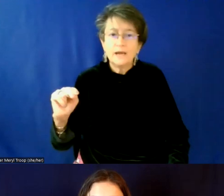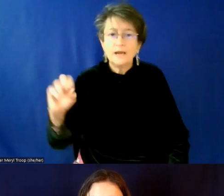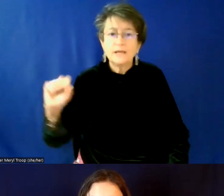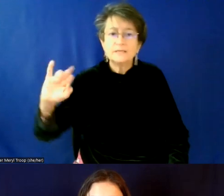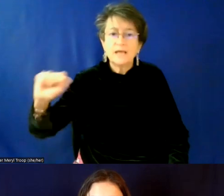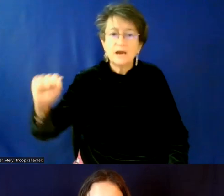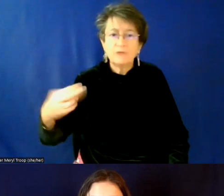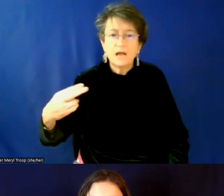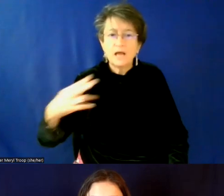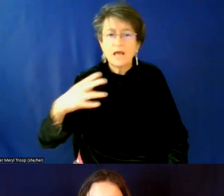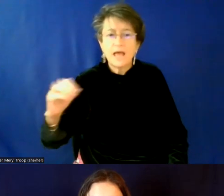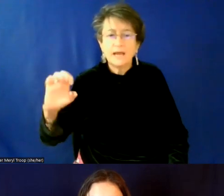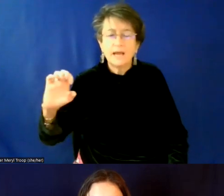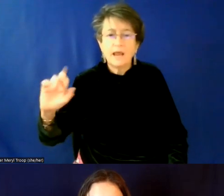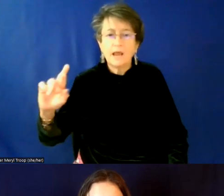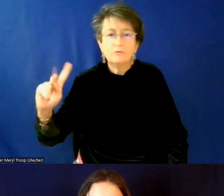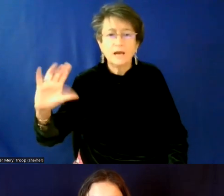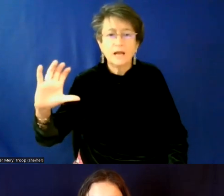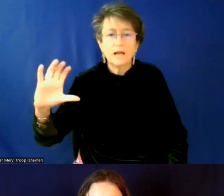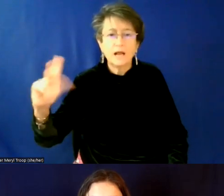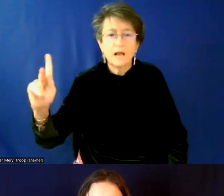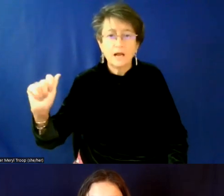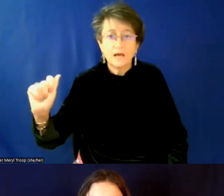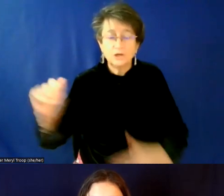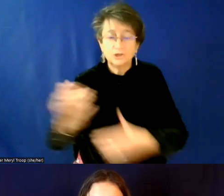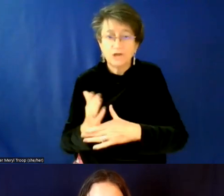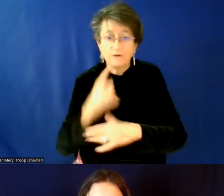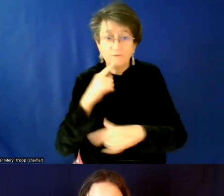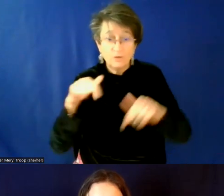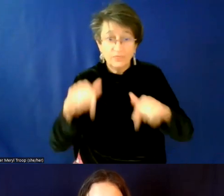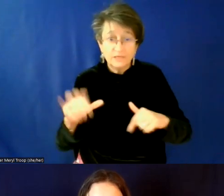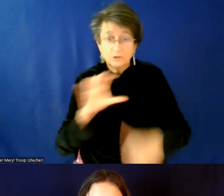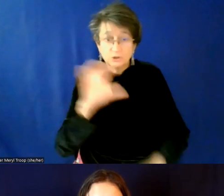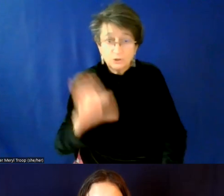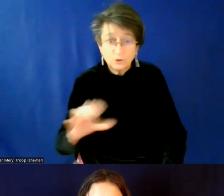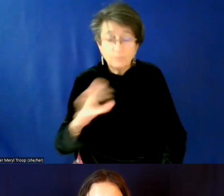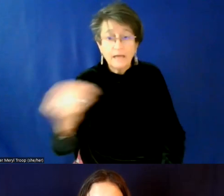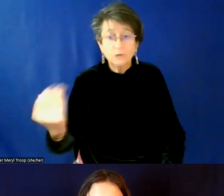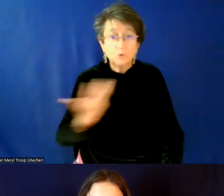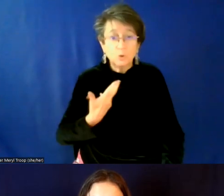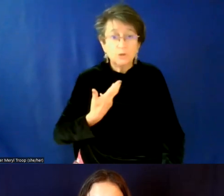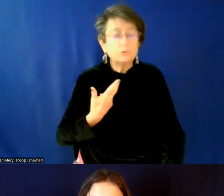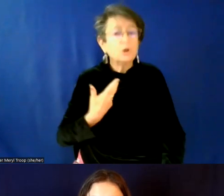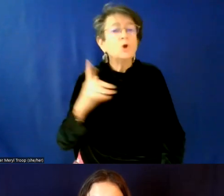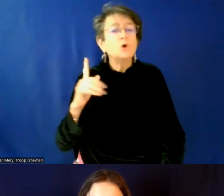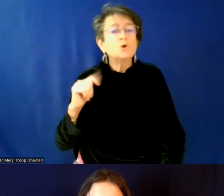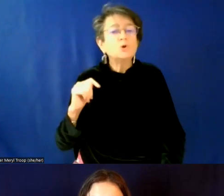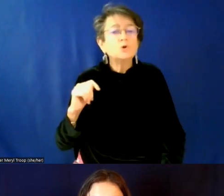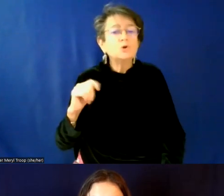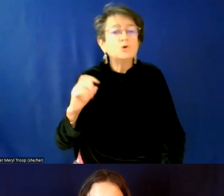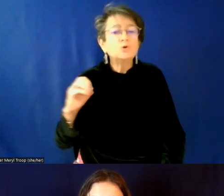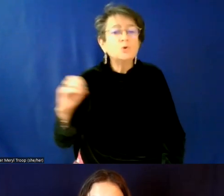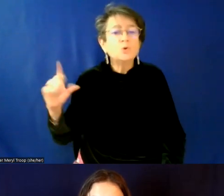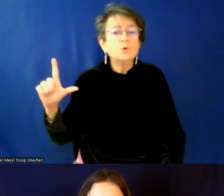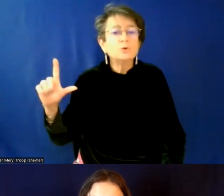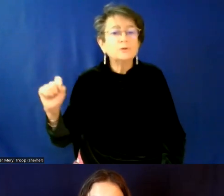shared both in this zoom and also, um, with us separately, like tools for all of you, because I know our women in leadership